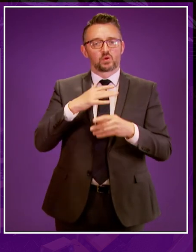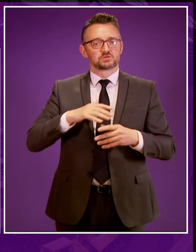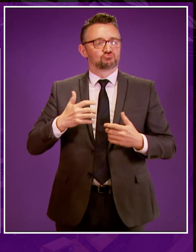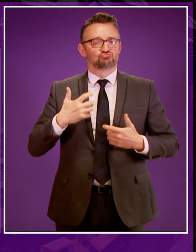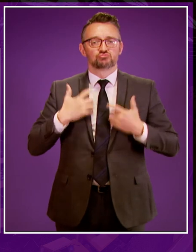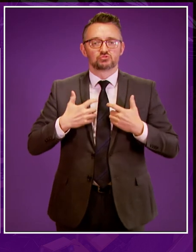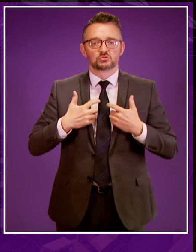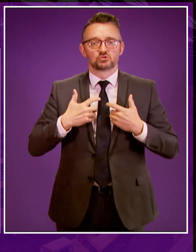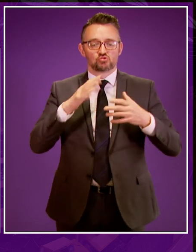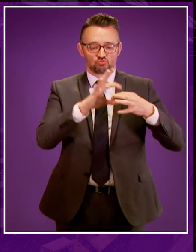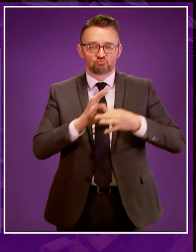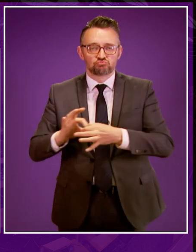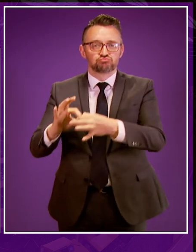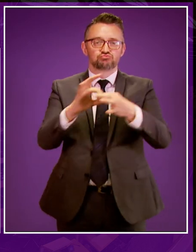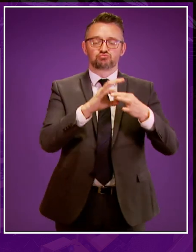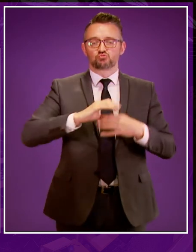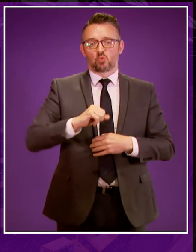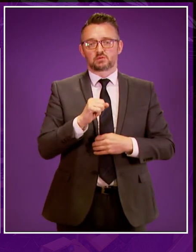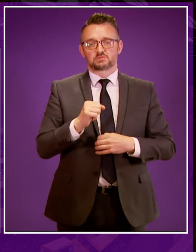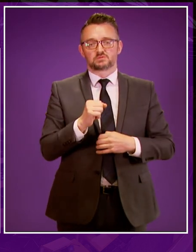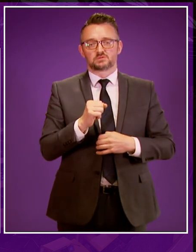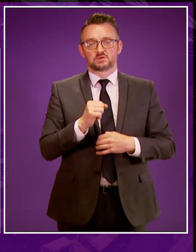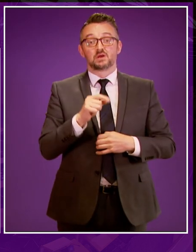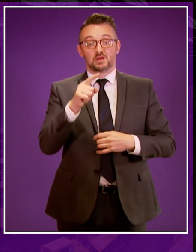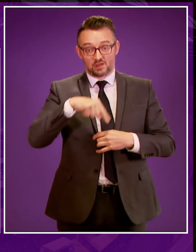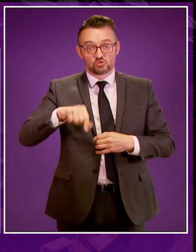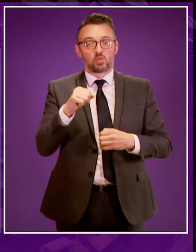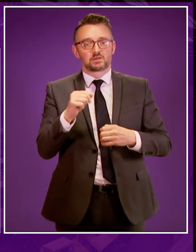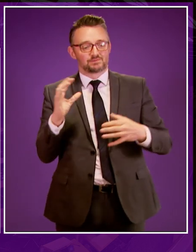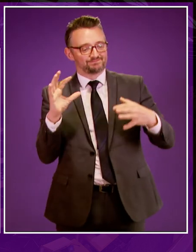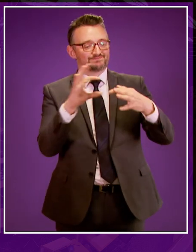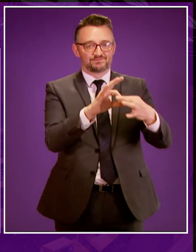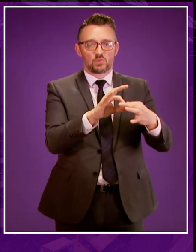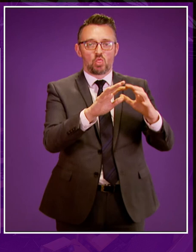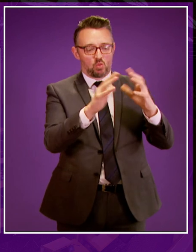unified Scotland, playing its part in an interconnected world.